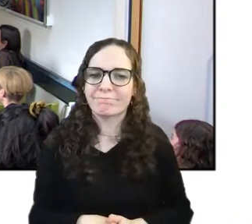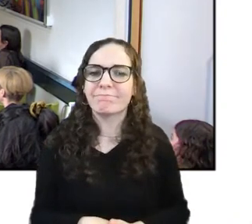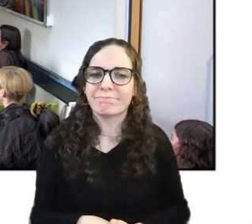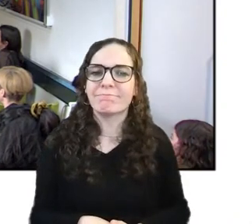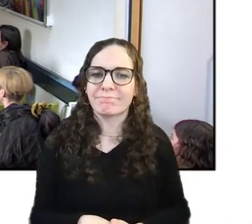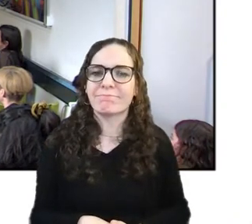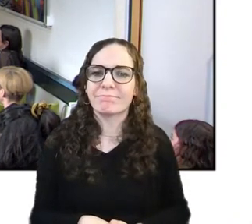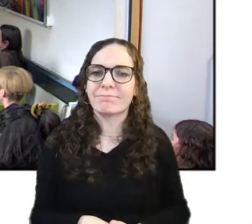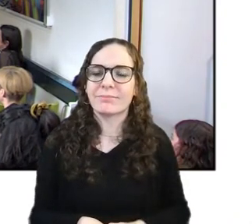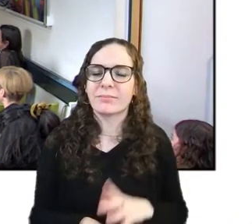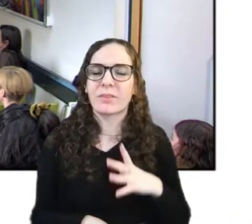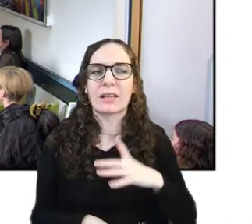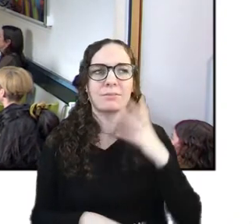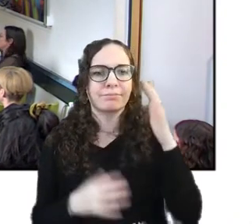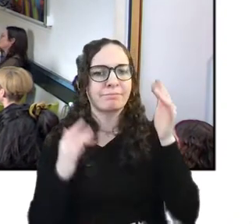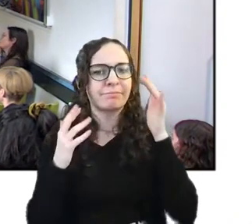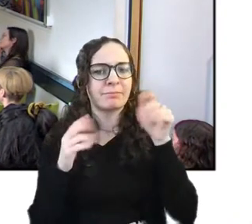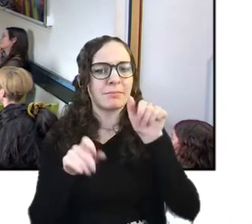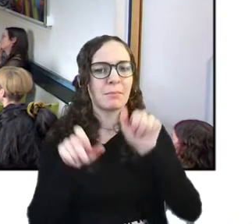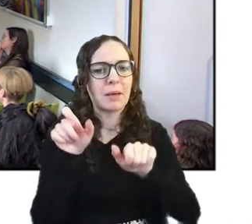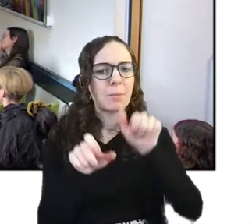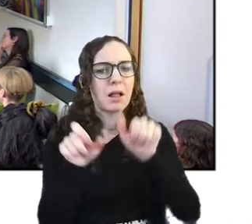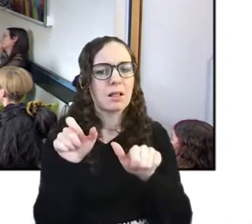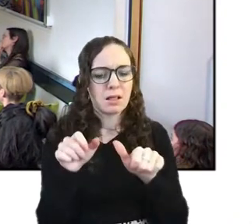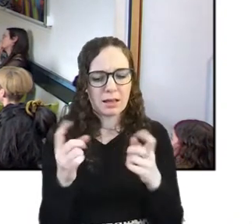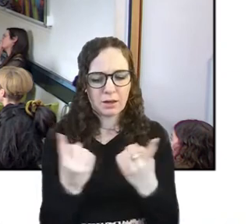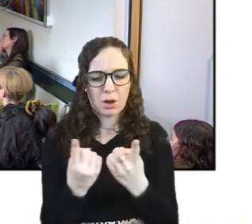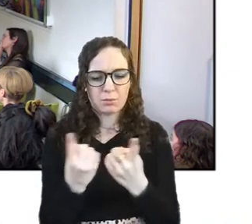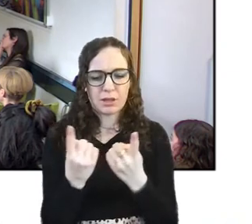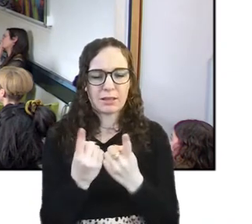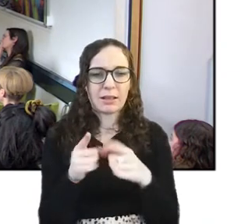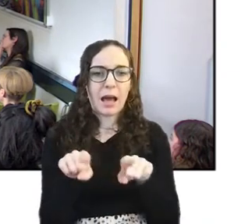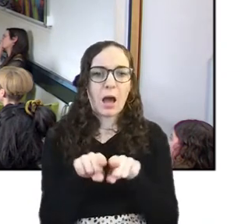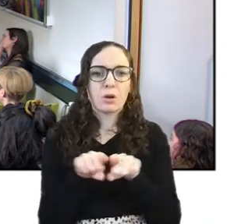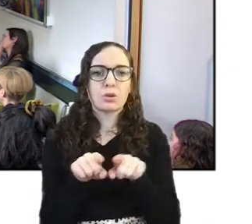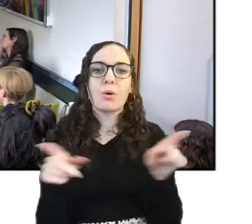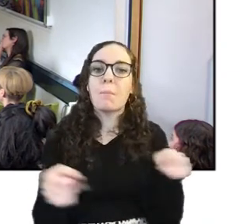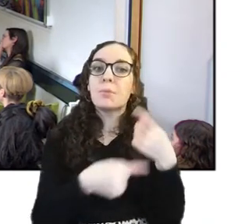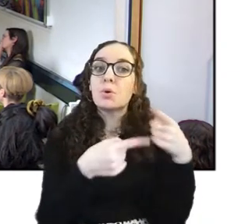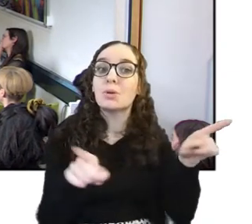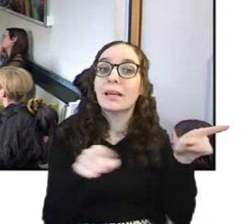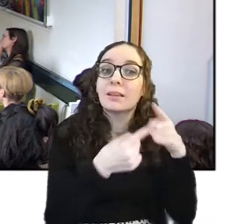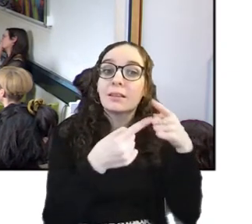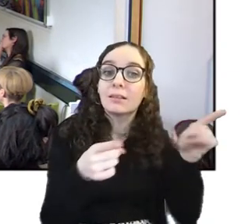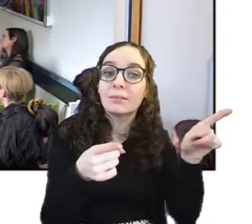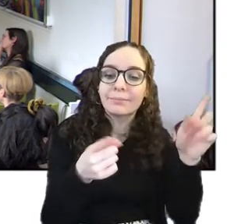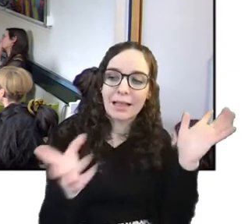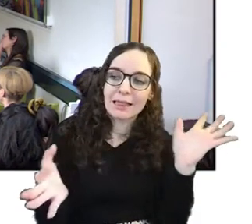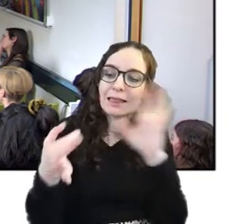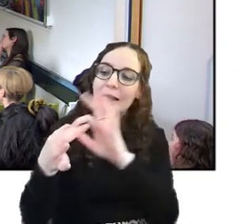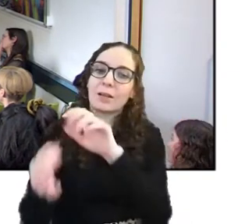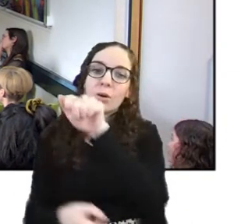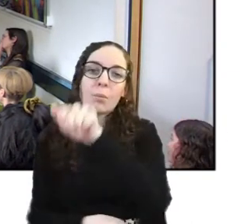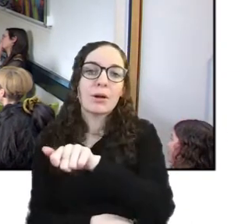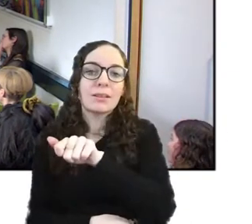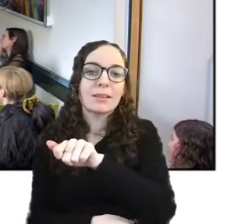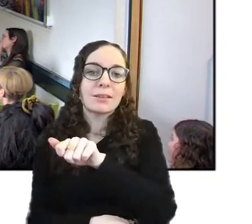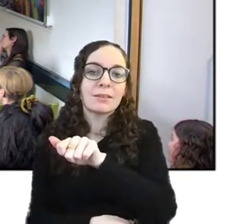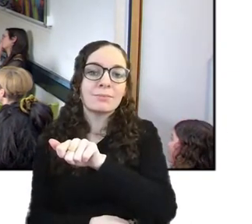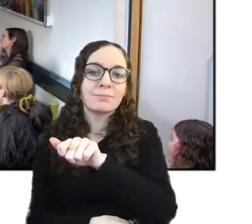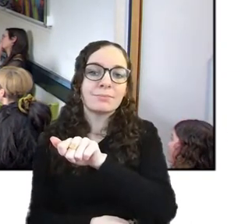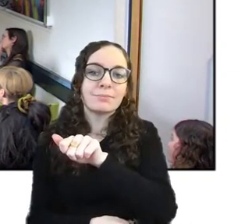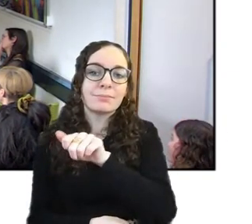thinking of people and objects i also say associate piece of music with them uh because of like working for 10 years